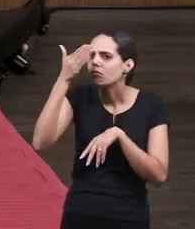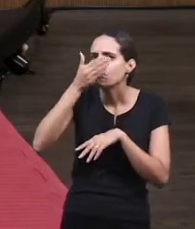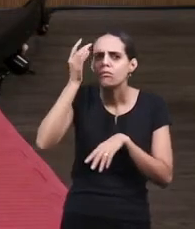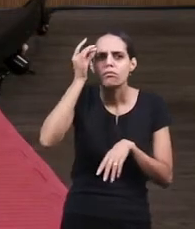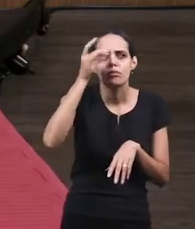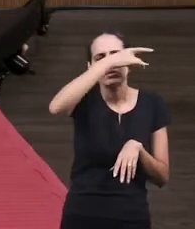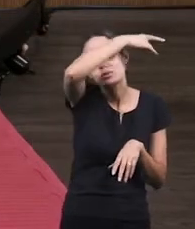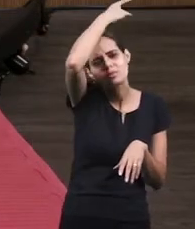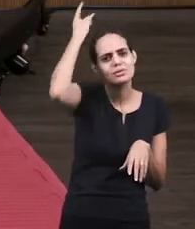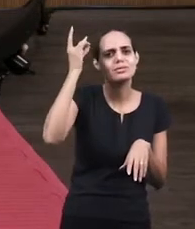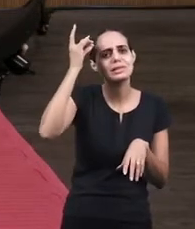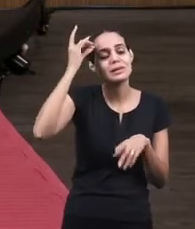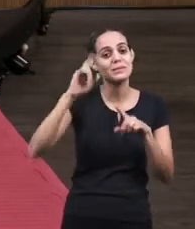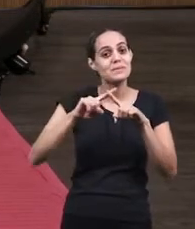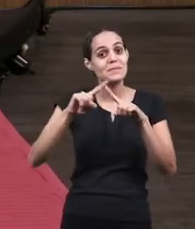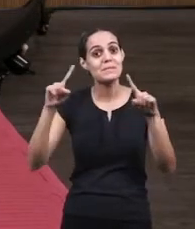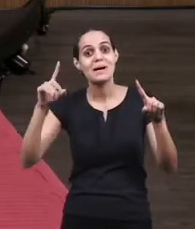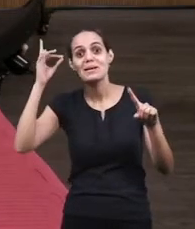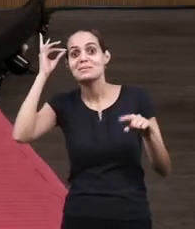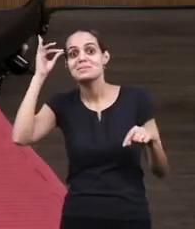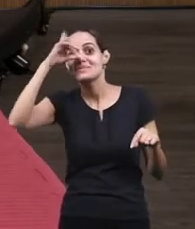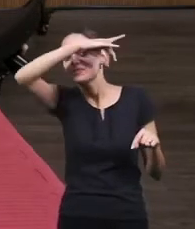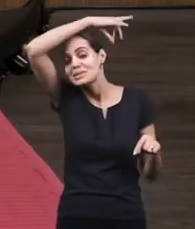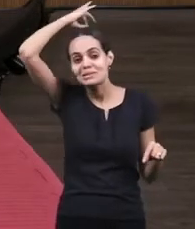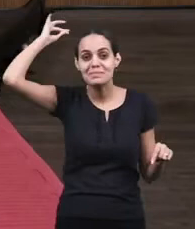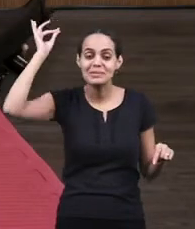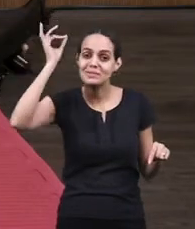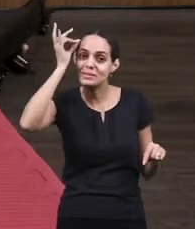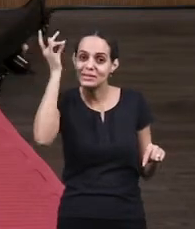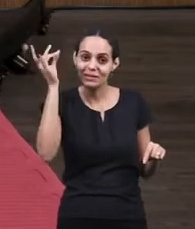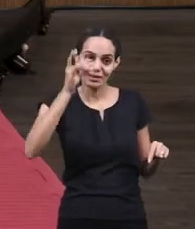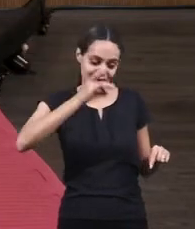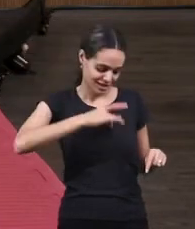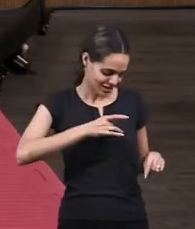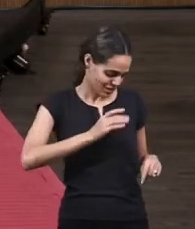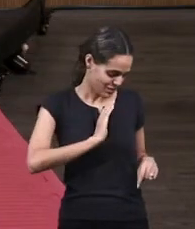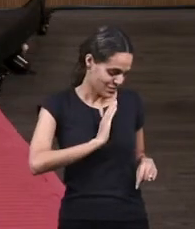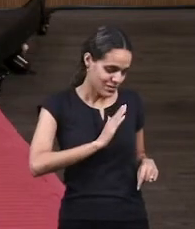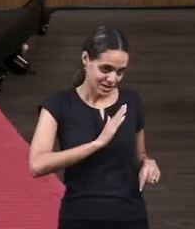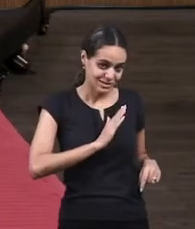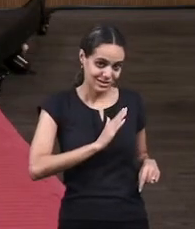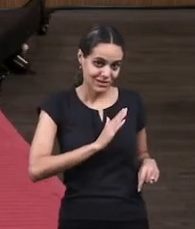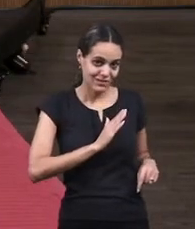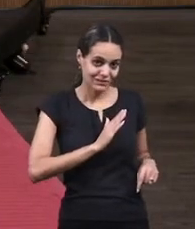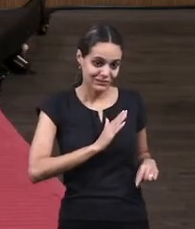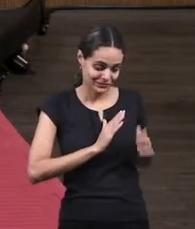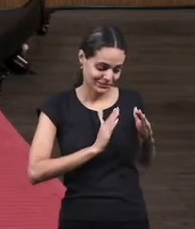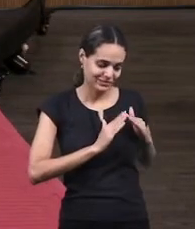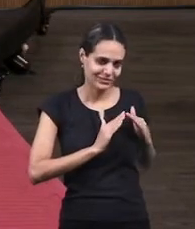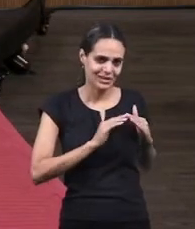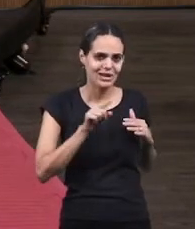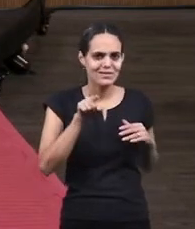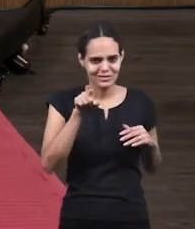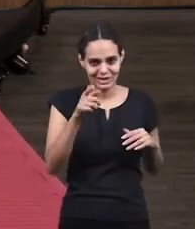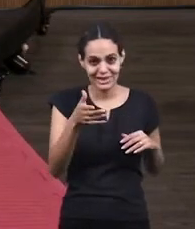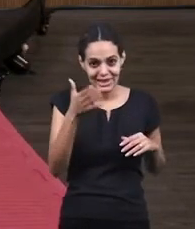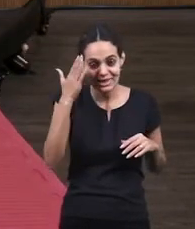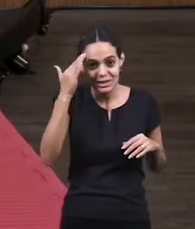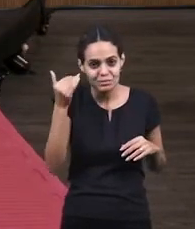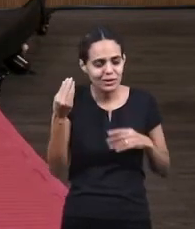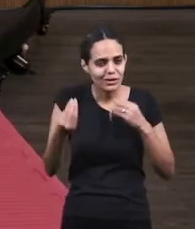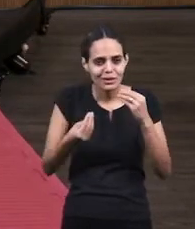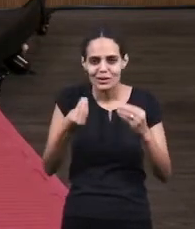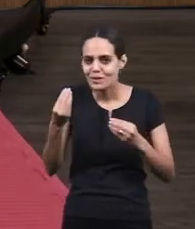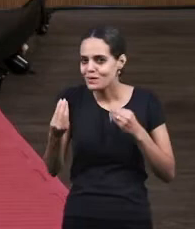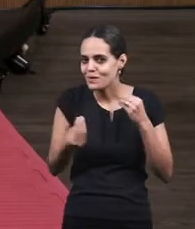he lives in our hearts do you know that how is it to feel the holy